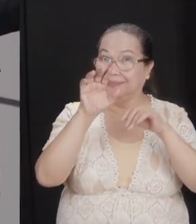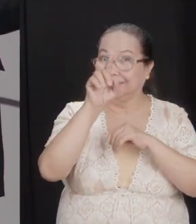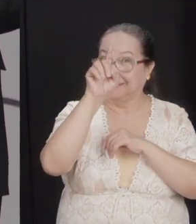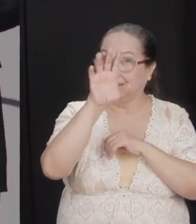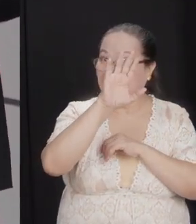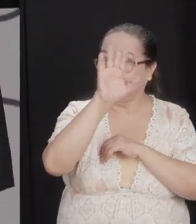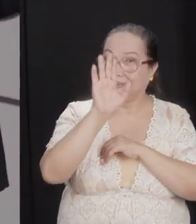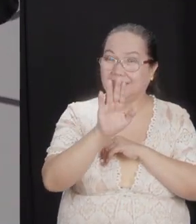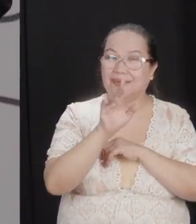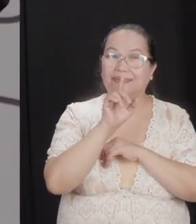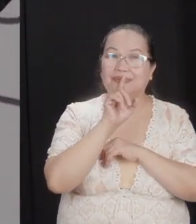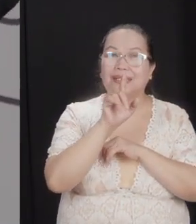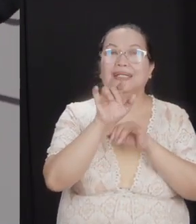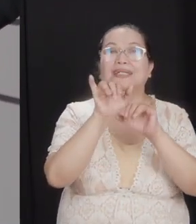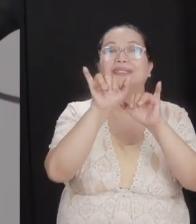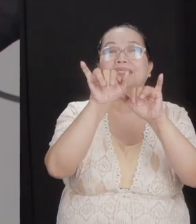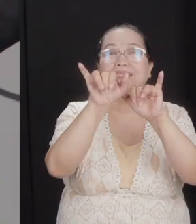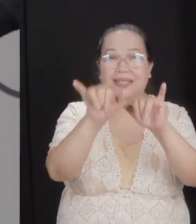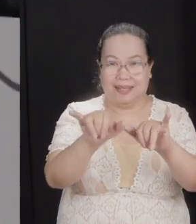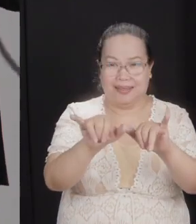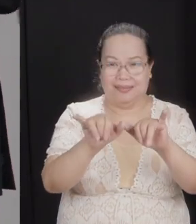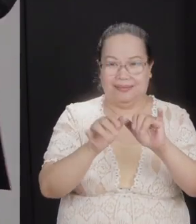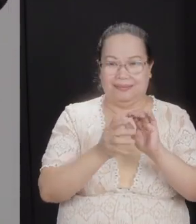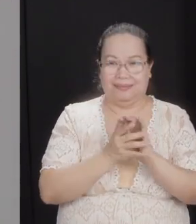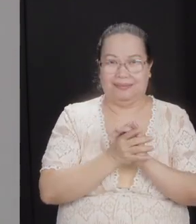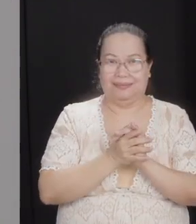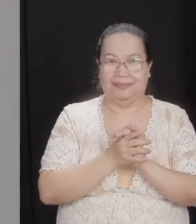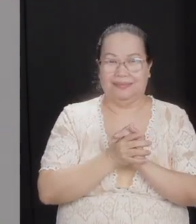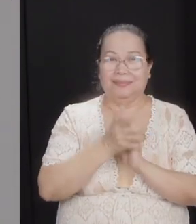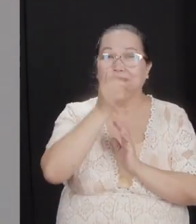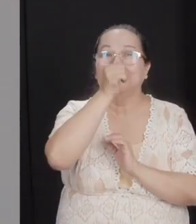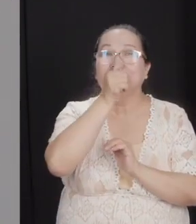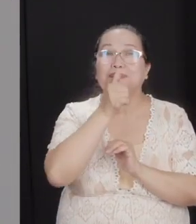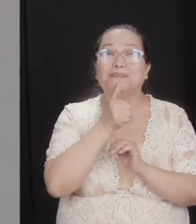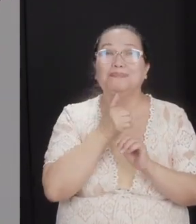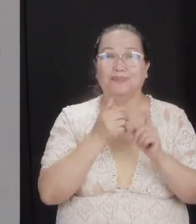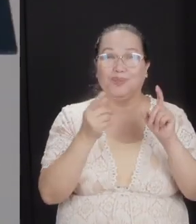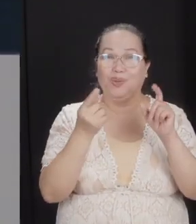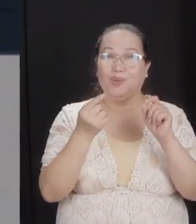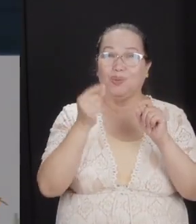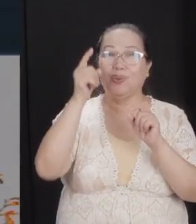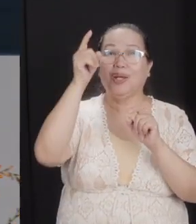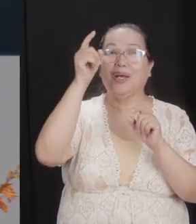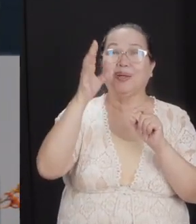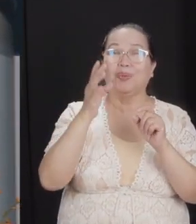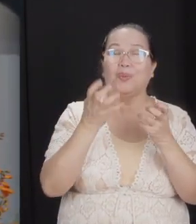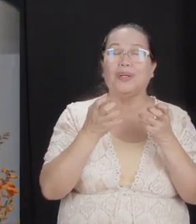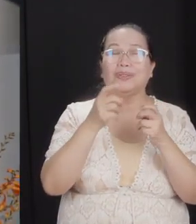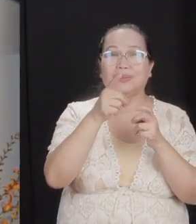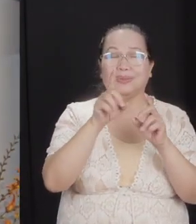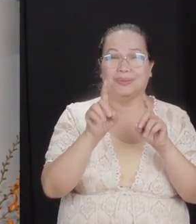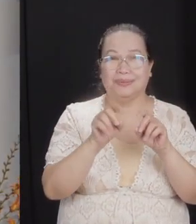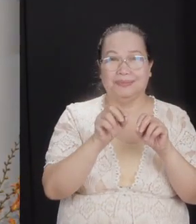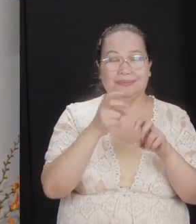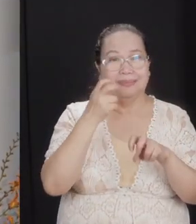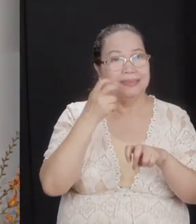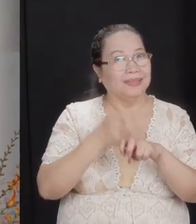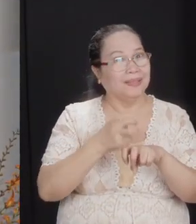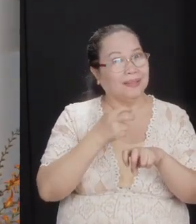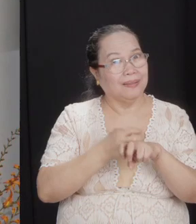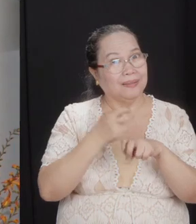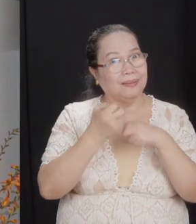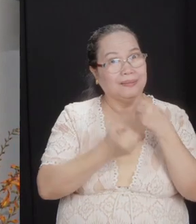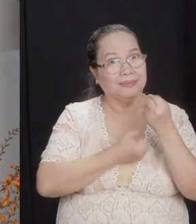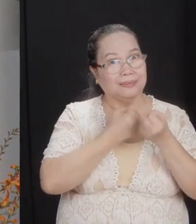will. Stay there. Do what God wants you to do. I know it's hard. It might be sacrificial.